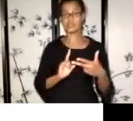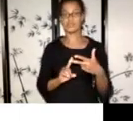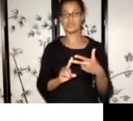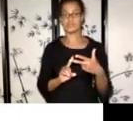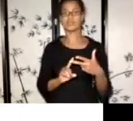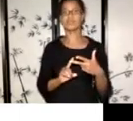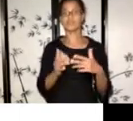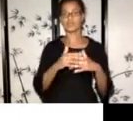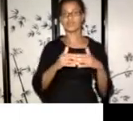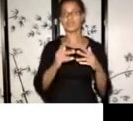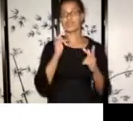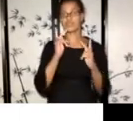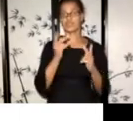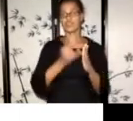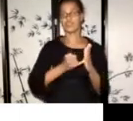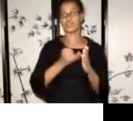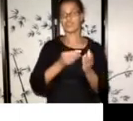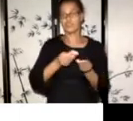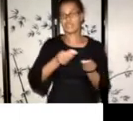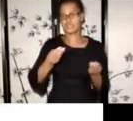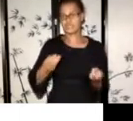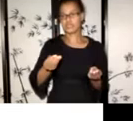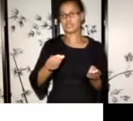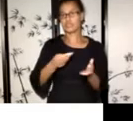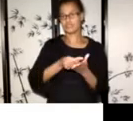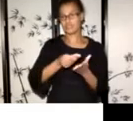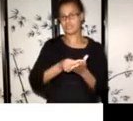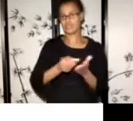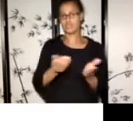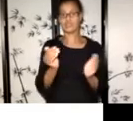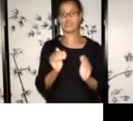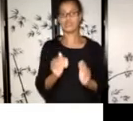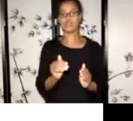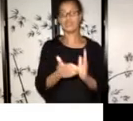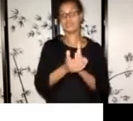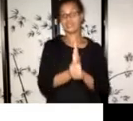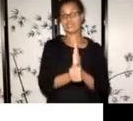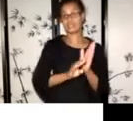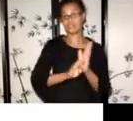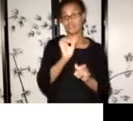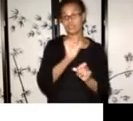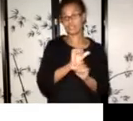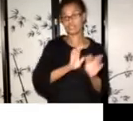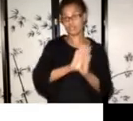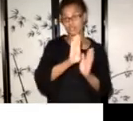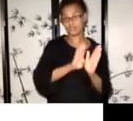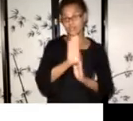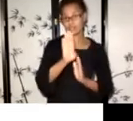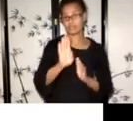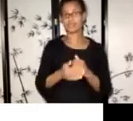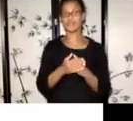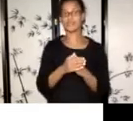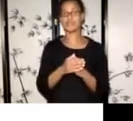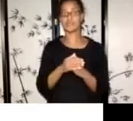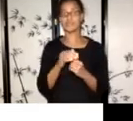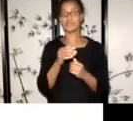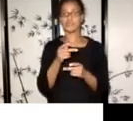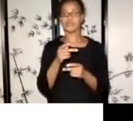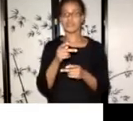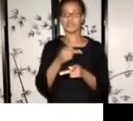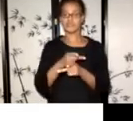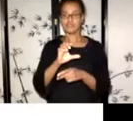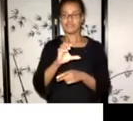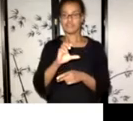arts materials, brand, um, we have skills and career development, uh, curatorial projects, dance training